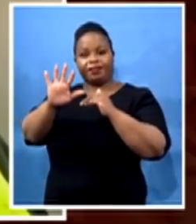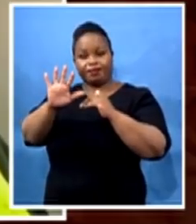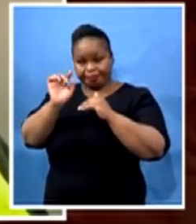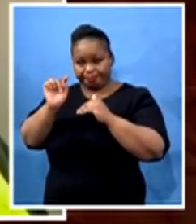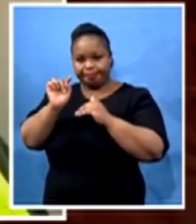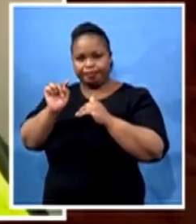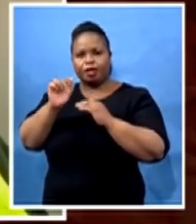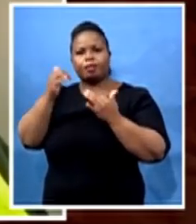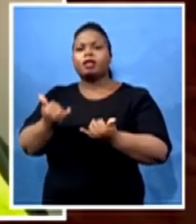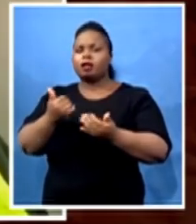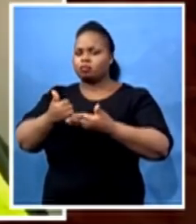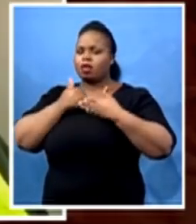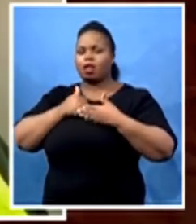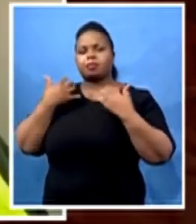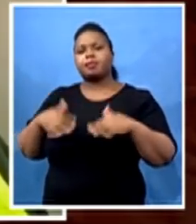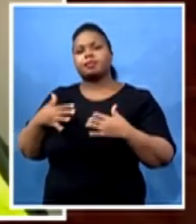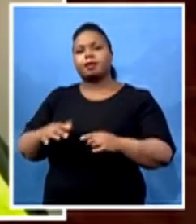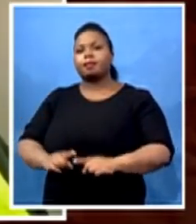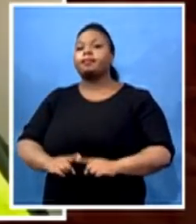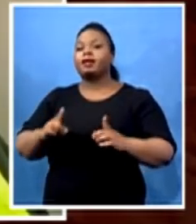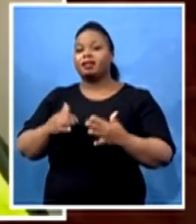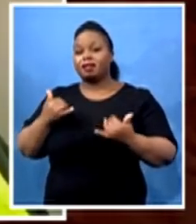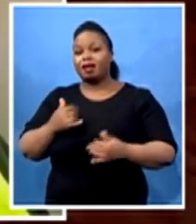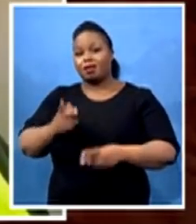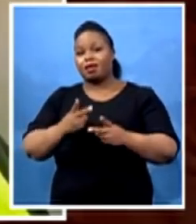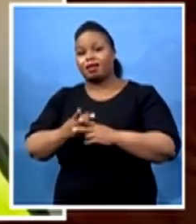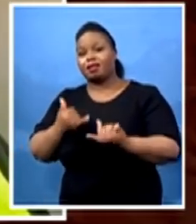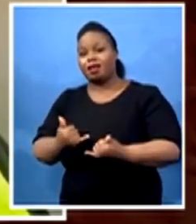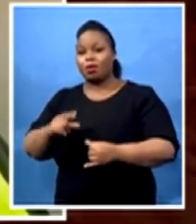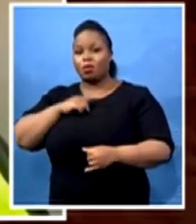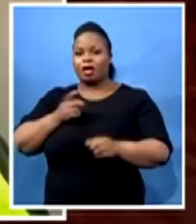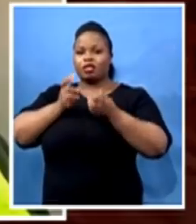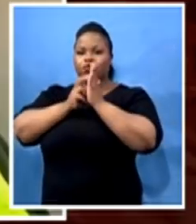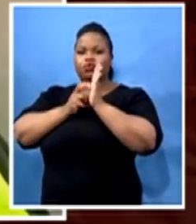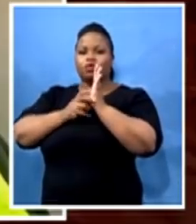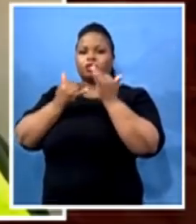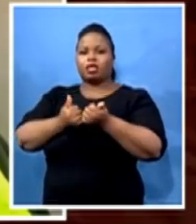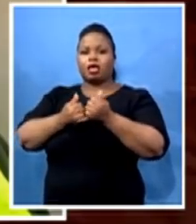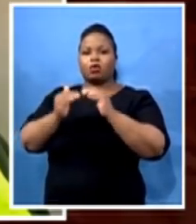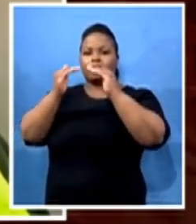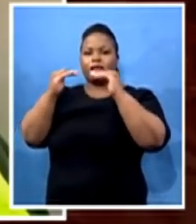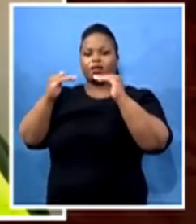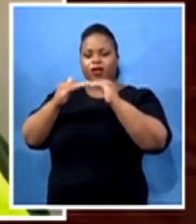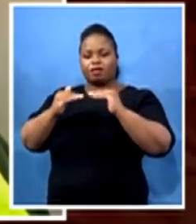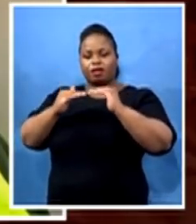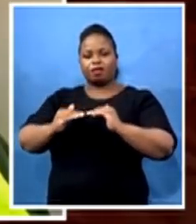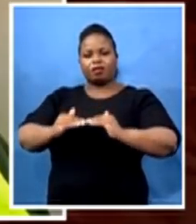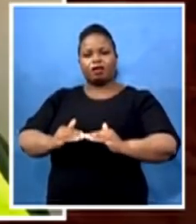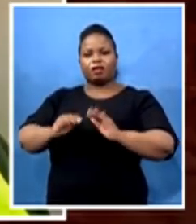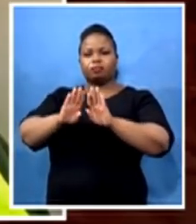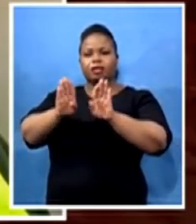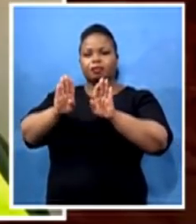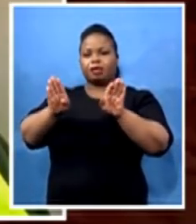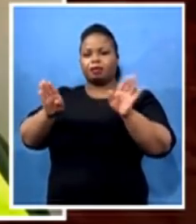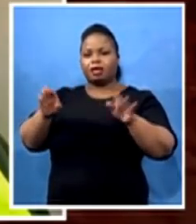But, of course, as the regulation started to be relaxed, when mines started to operate at 50 percent, that's when we started to see